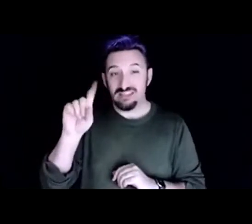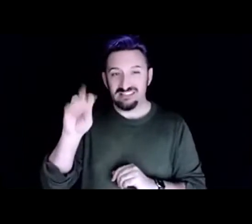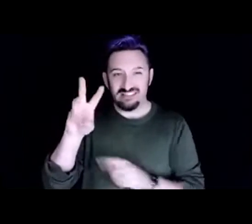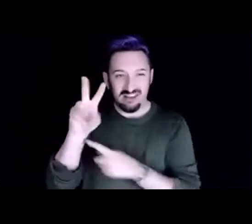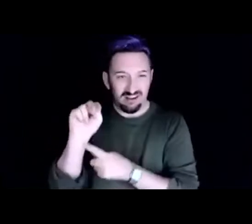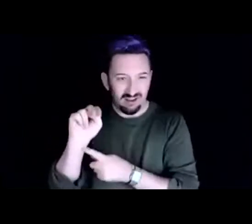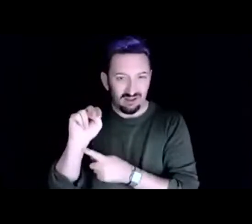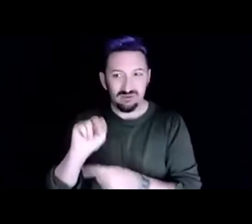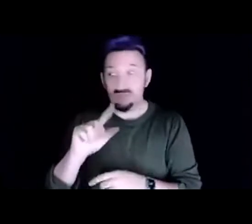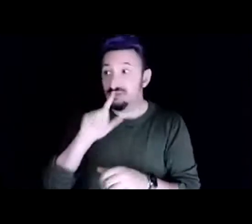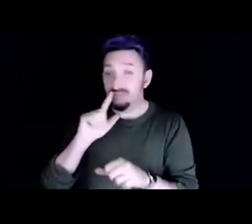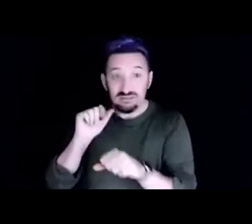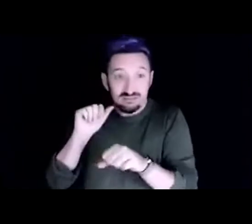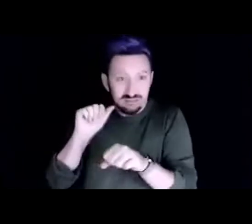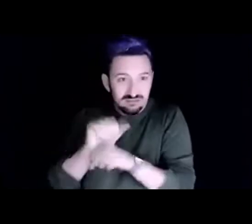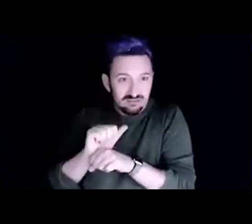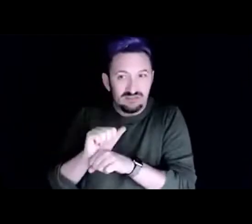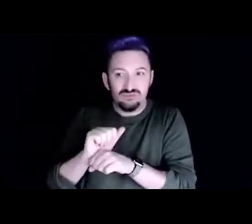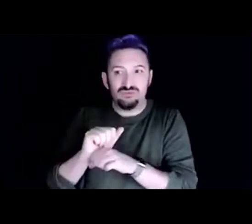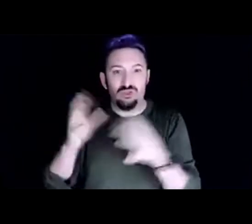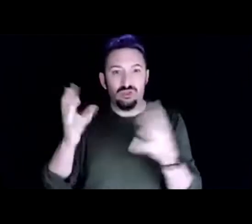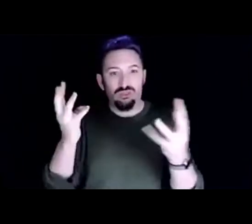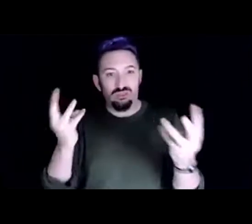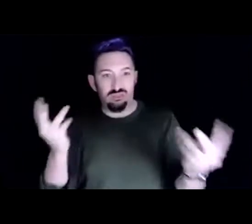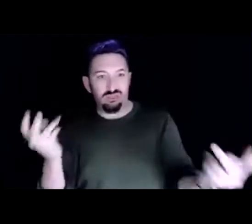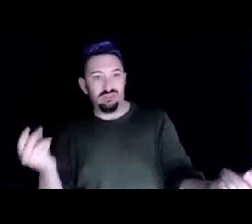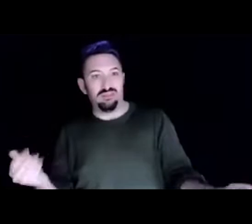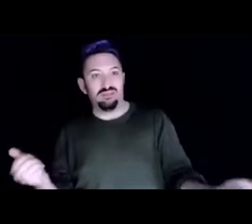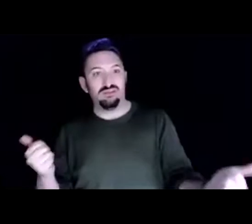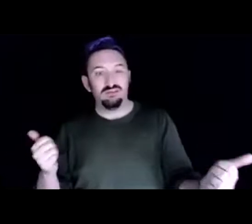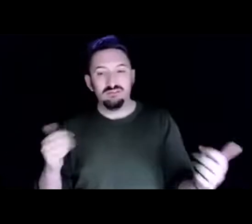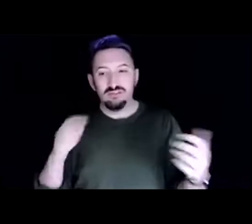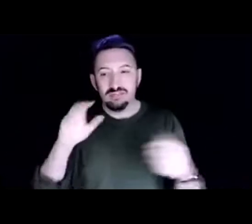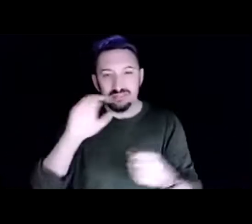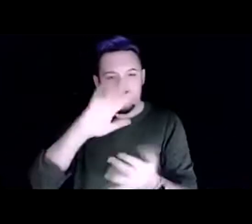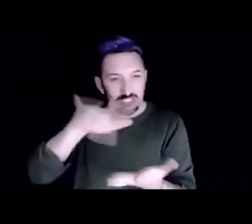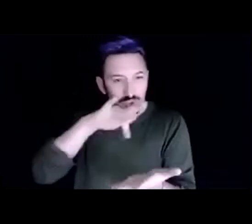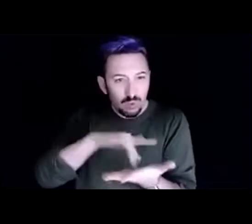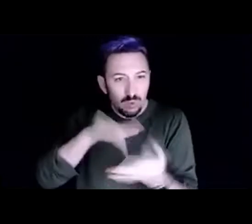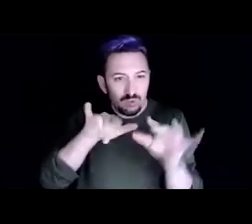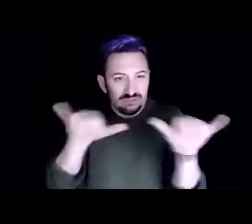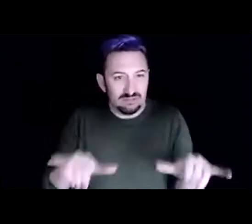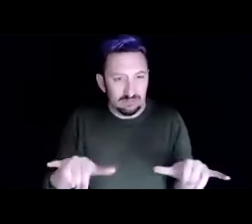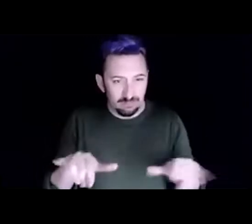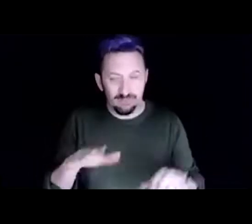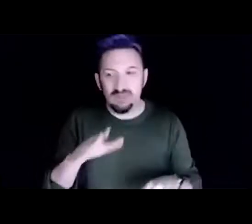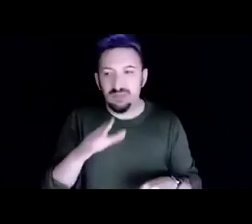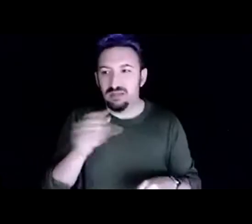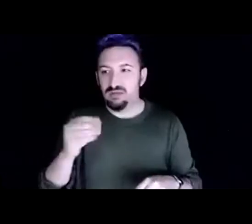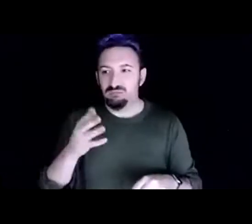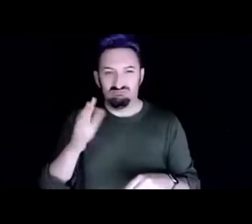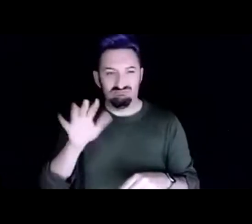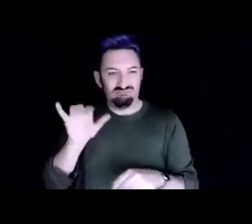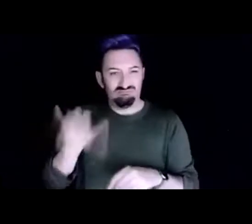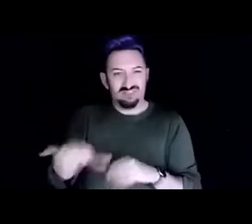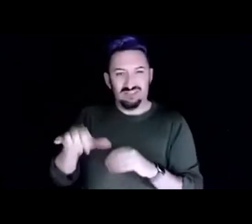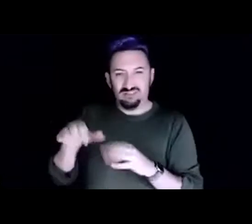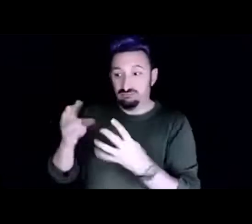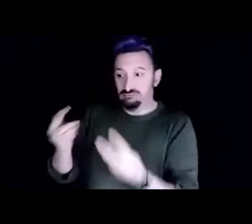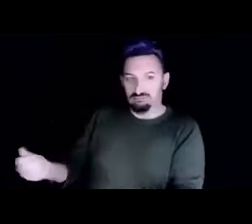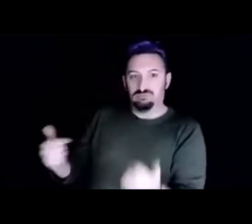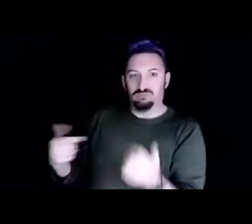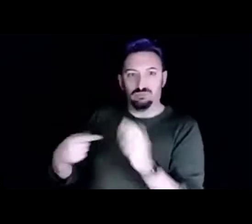ecosystems that it represents and saying, well, what what can we do about it? And I think in